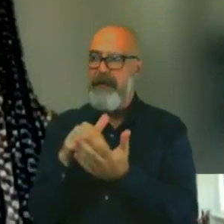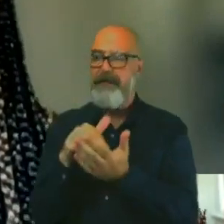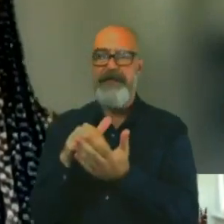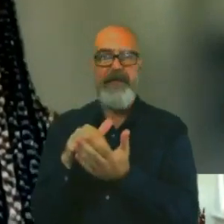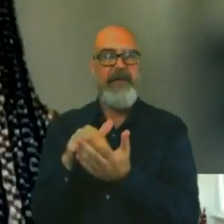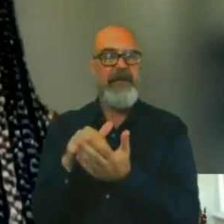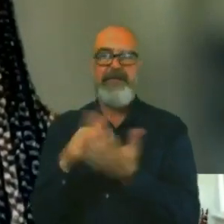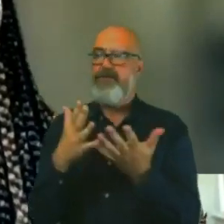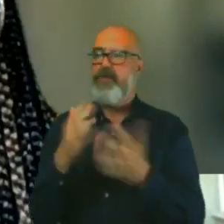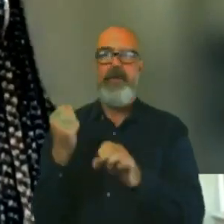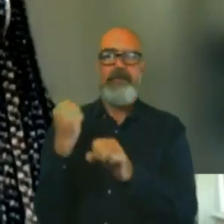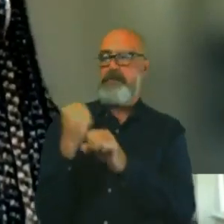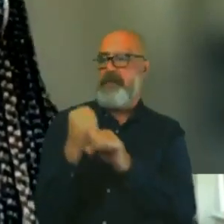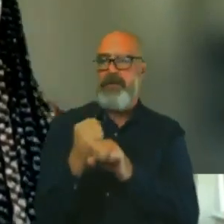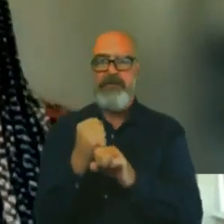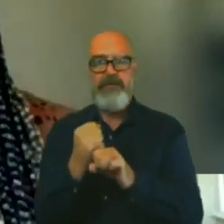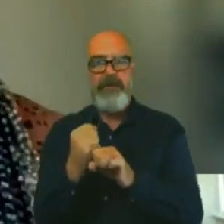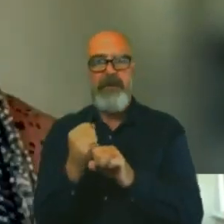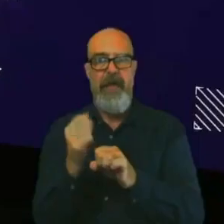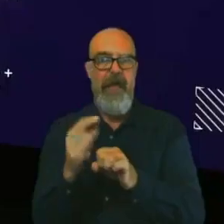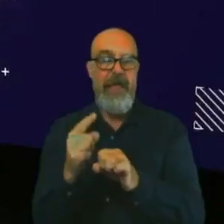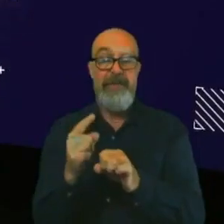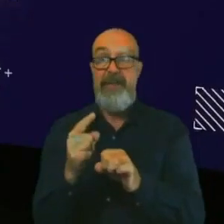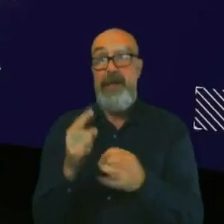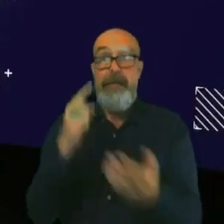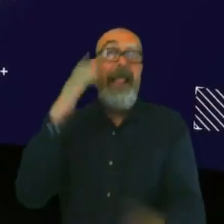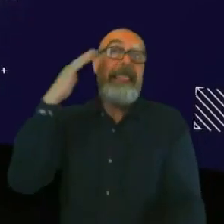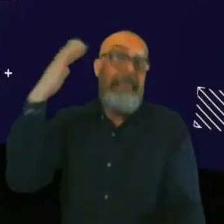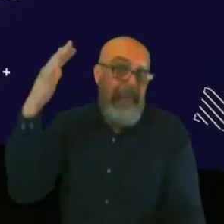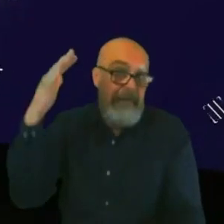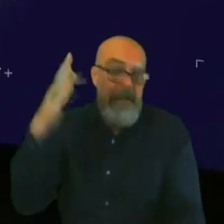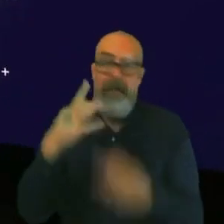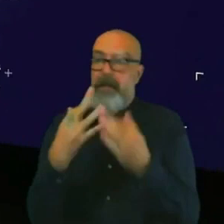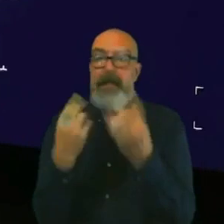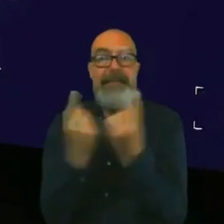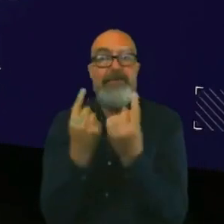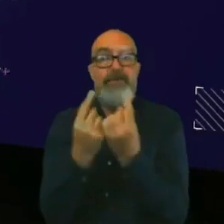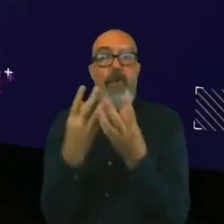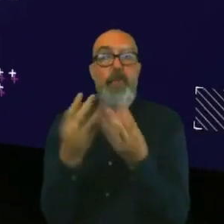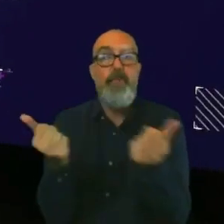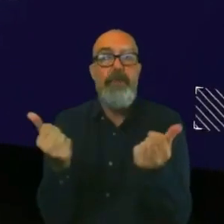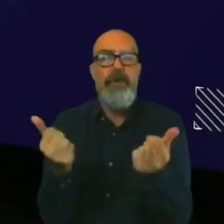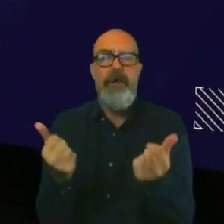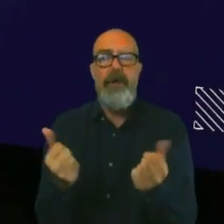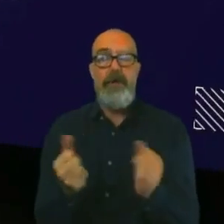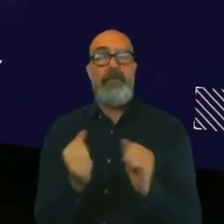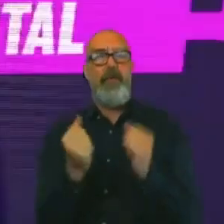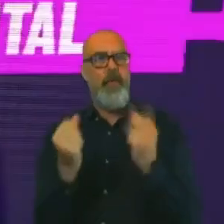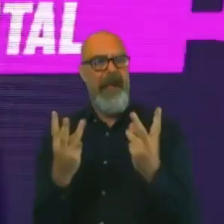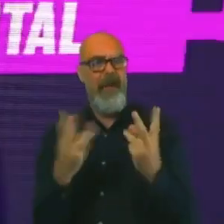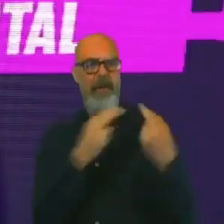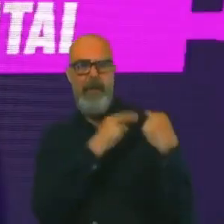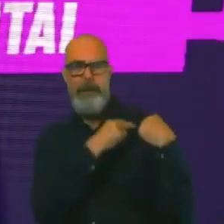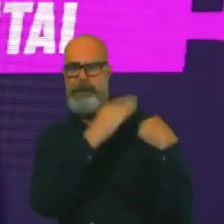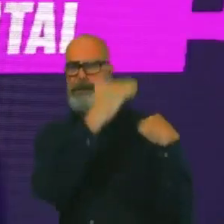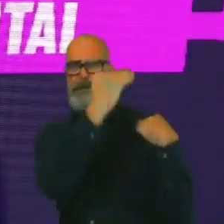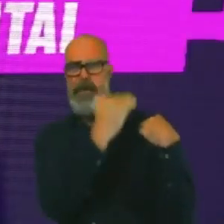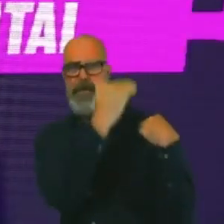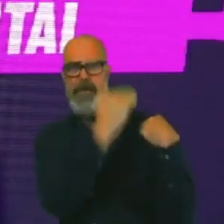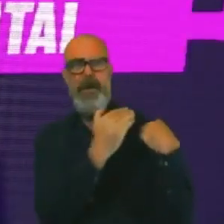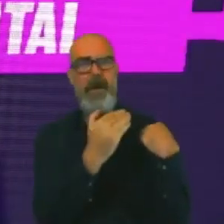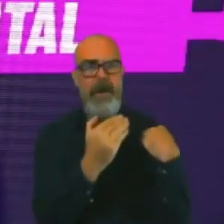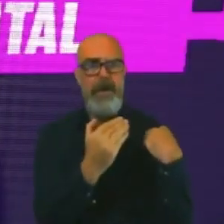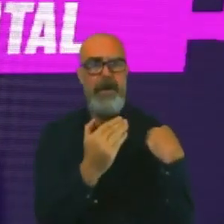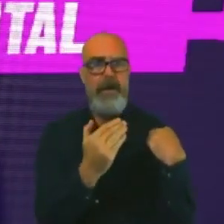of, in theory, no issues. Wow, that is a huge responsibility. And are you pretty organised in your own life anyway?